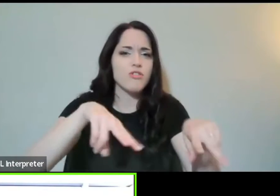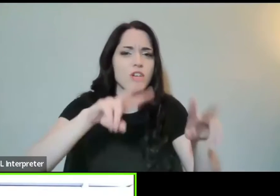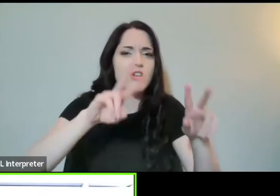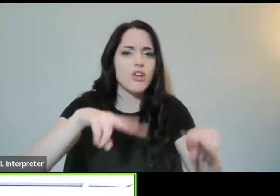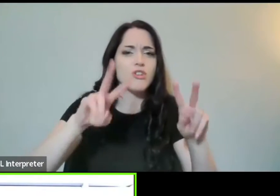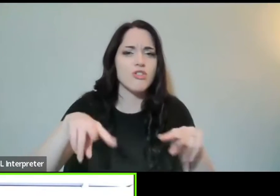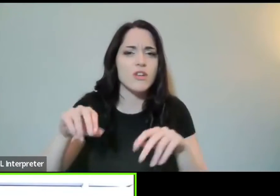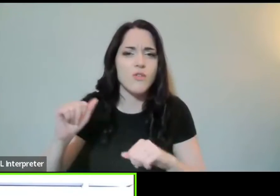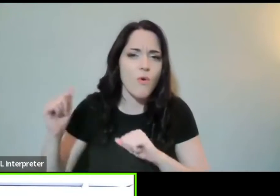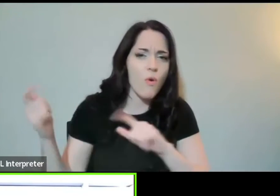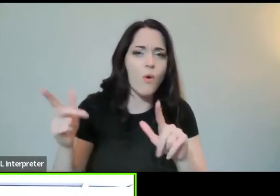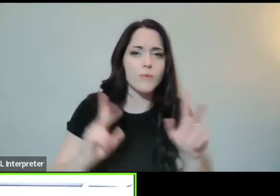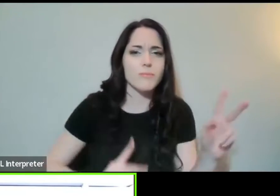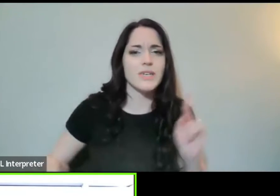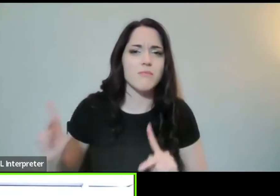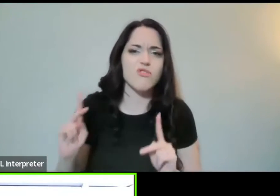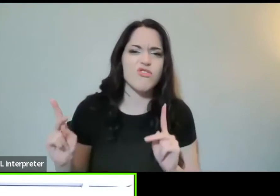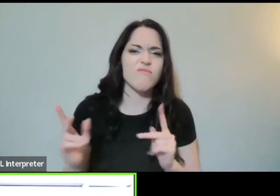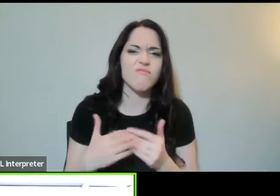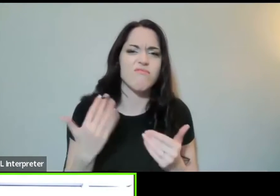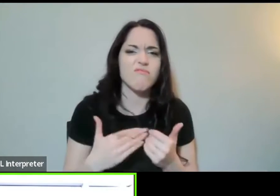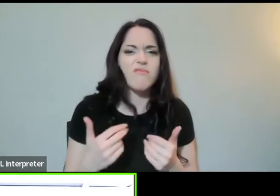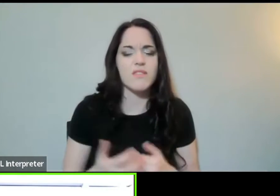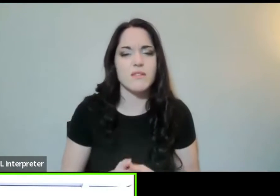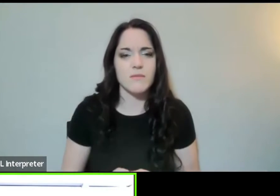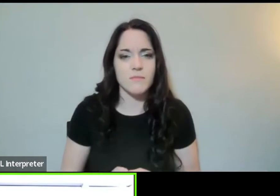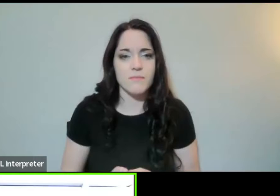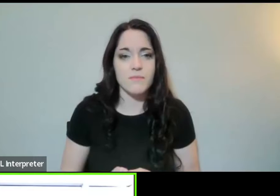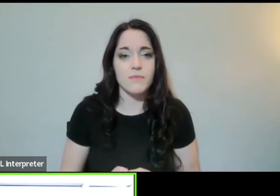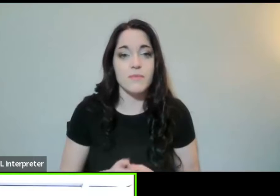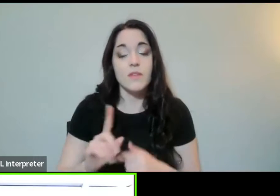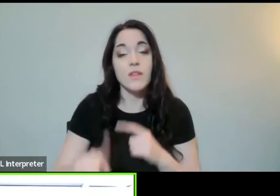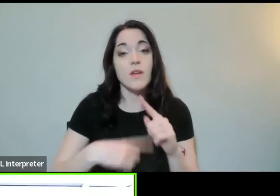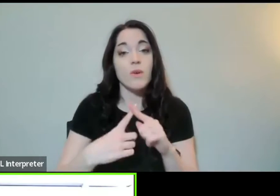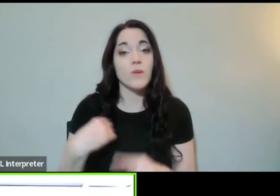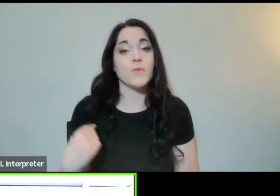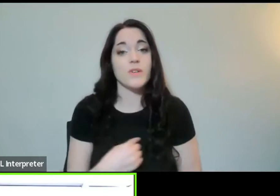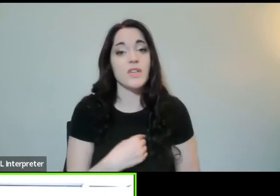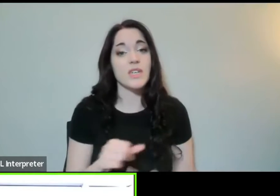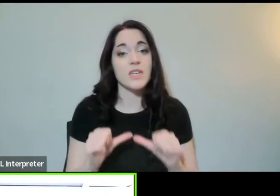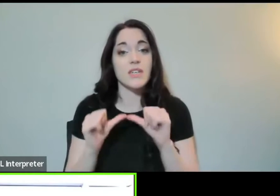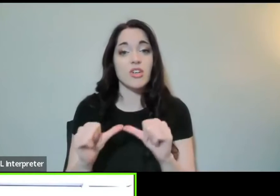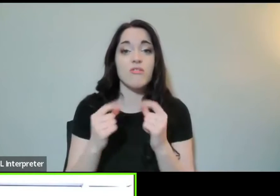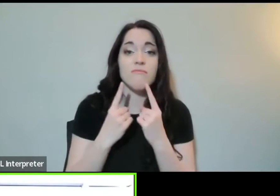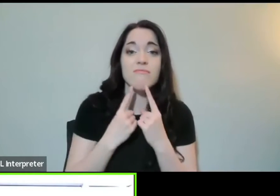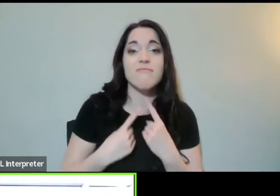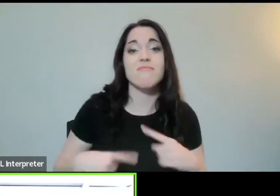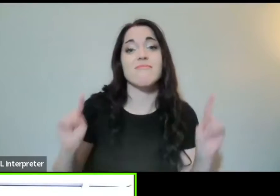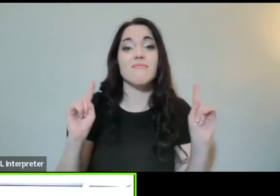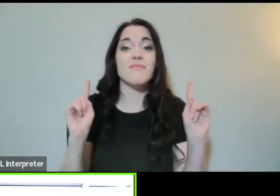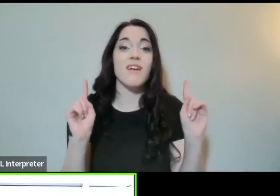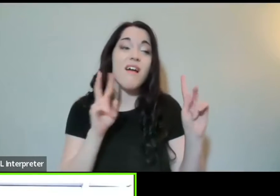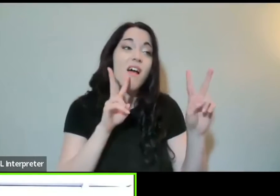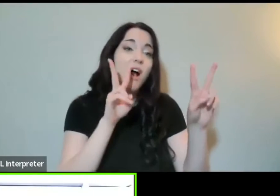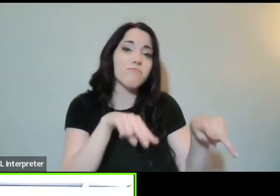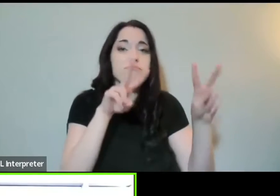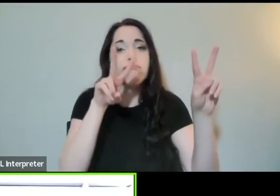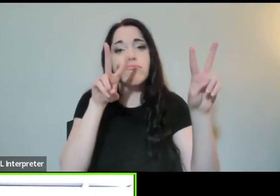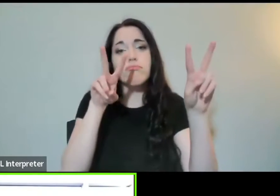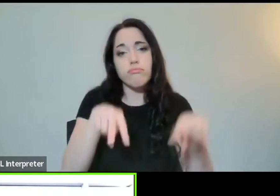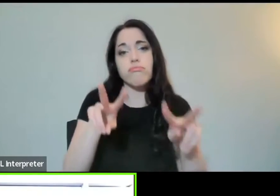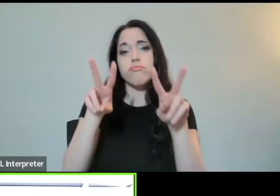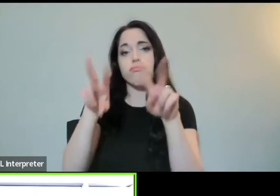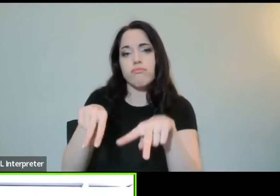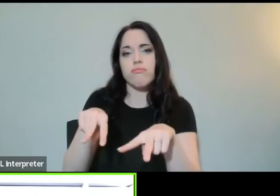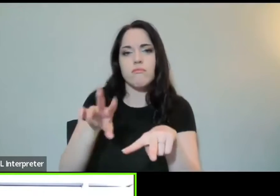leaving church. When we brood over or proclaim divine judgment, it is